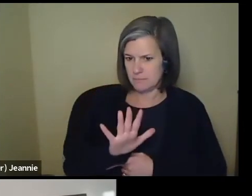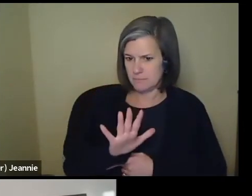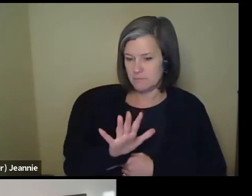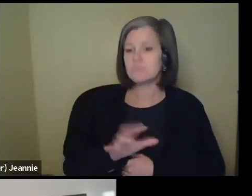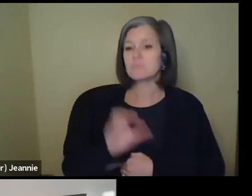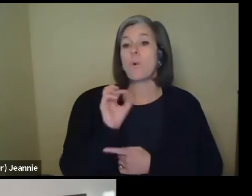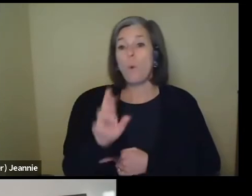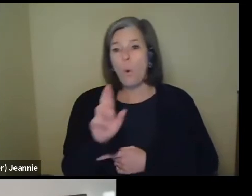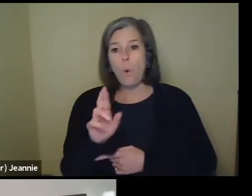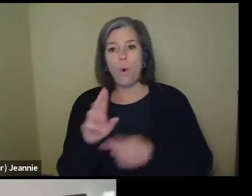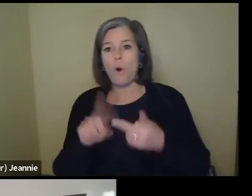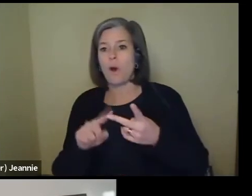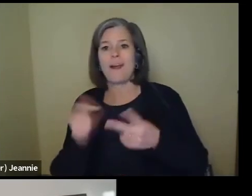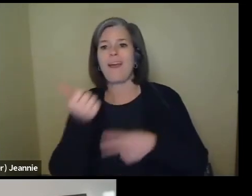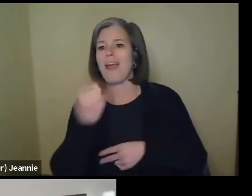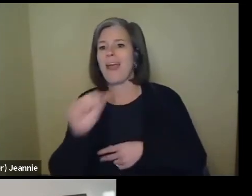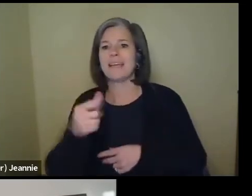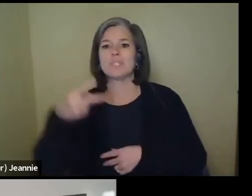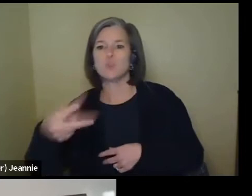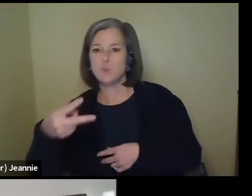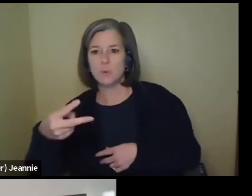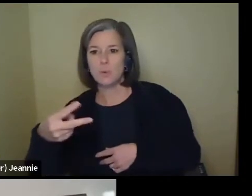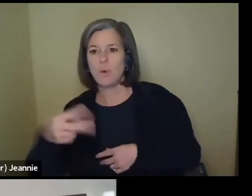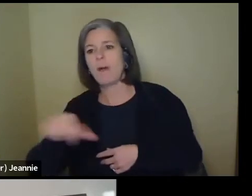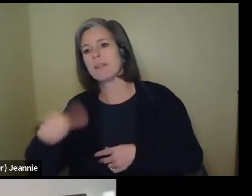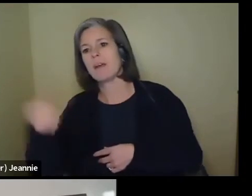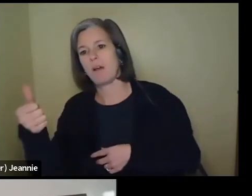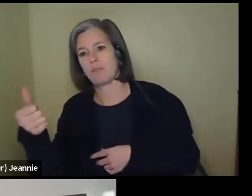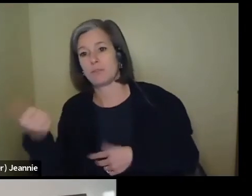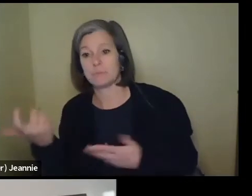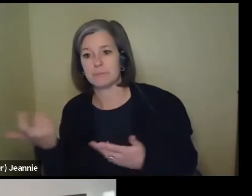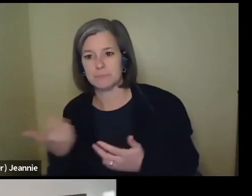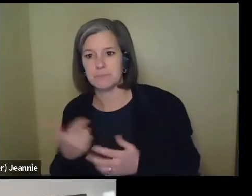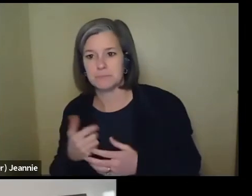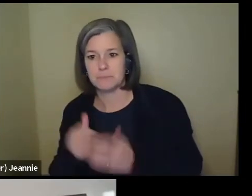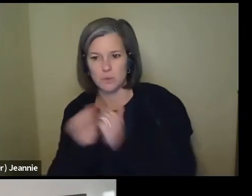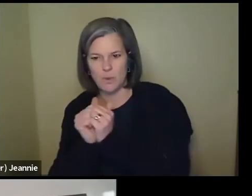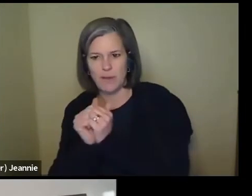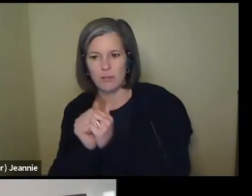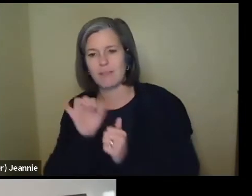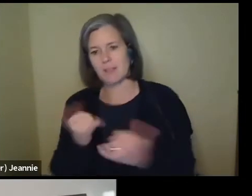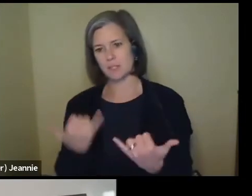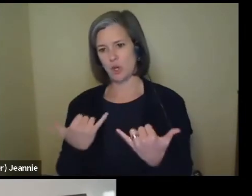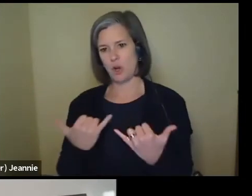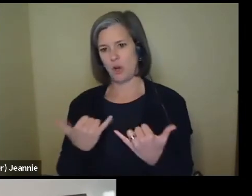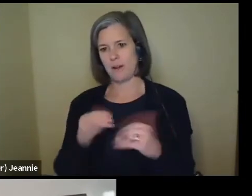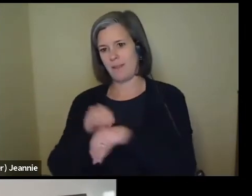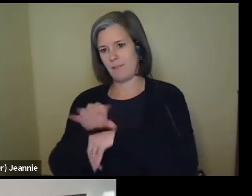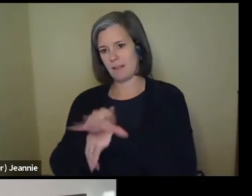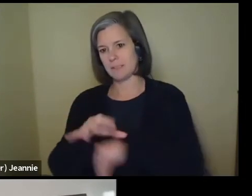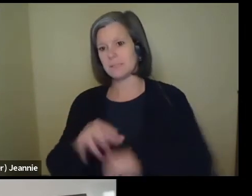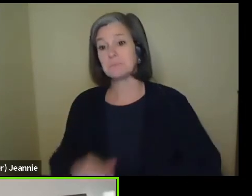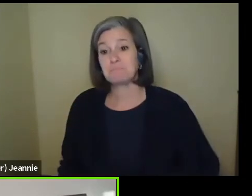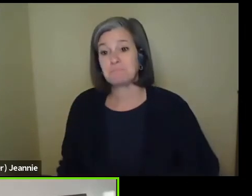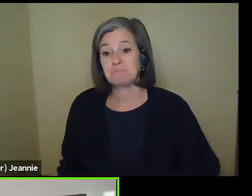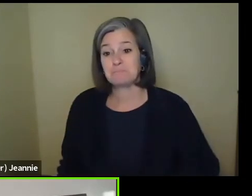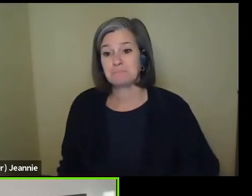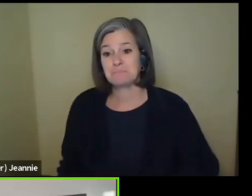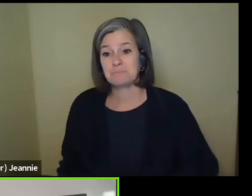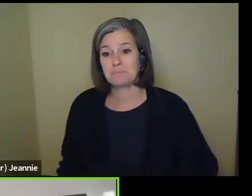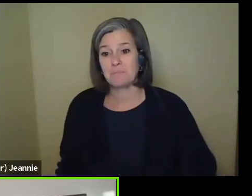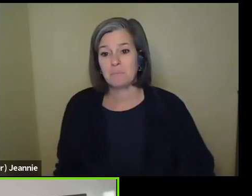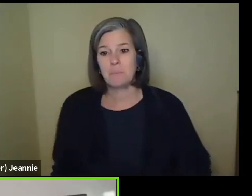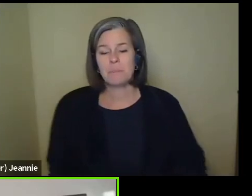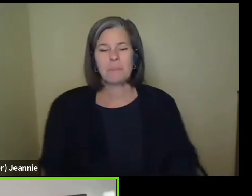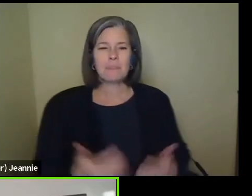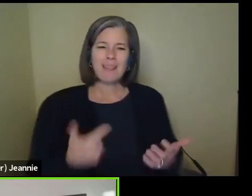any two of these other masks together. That's the current advice. Right. I mean,